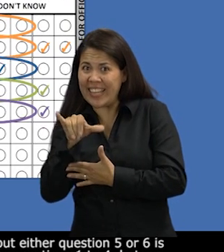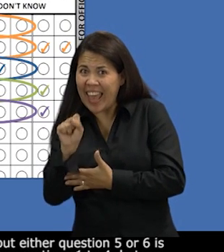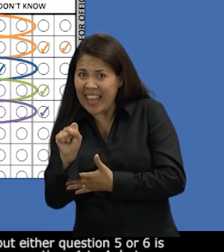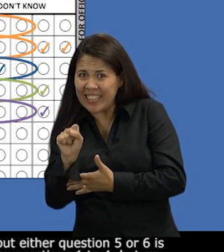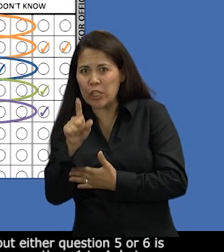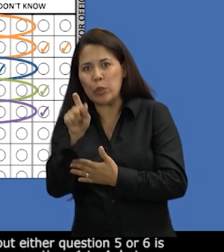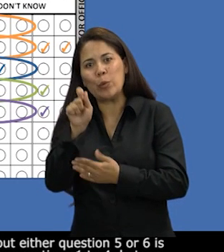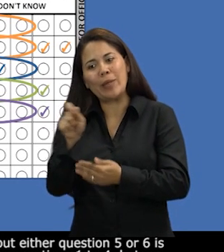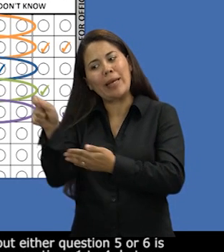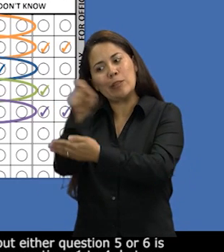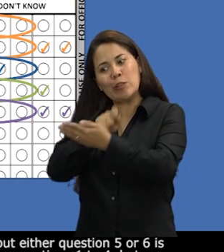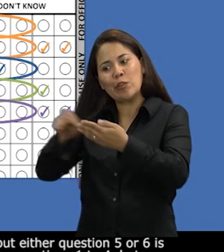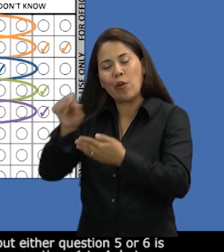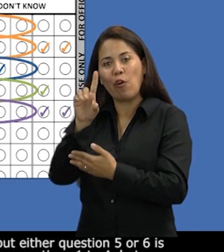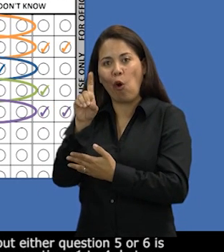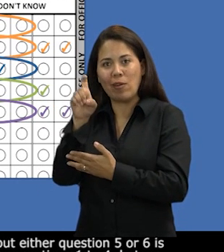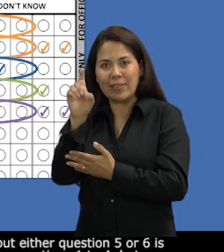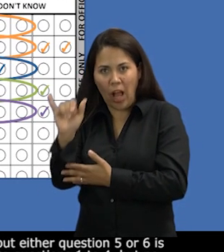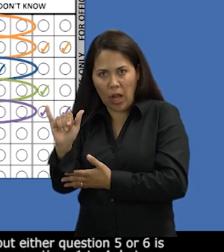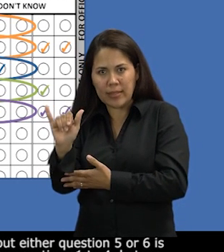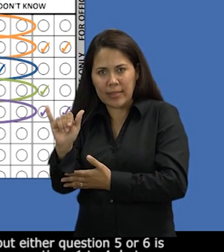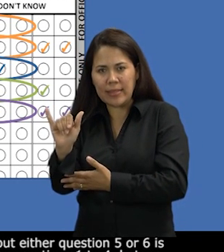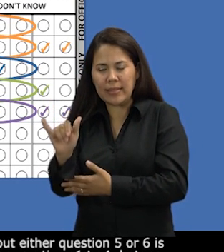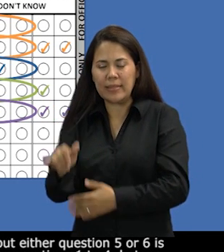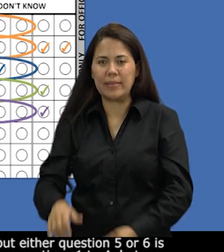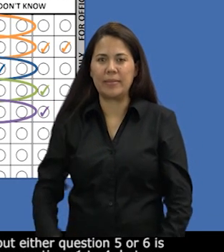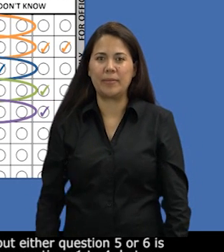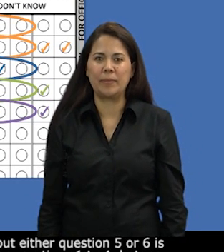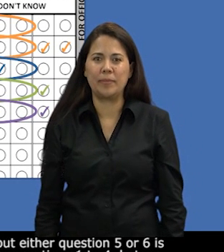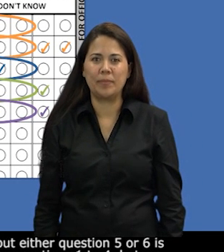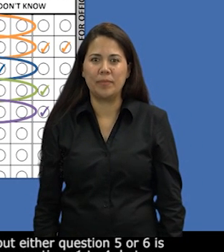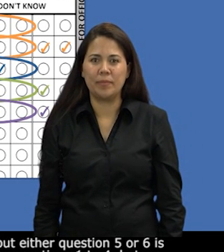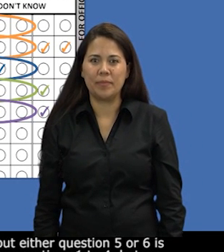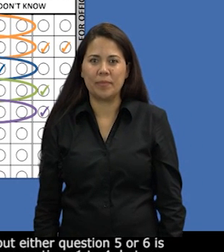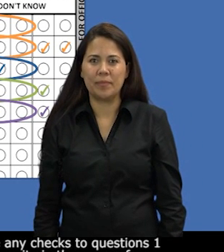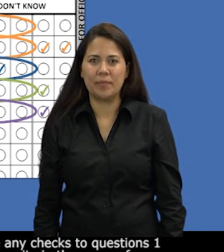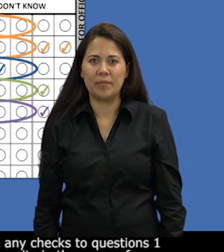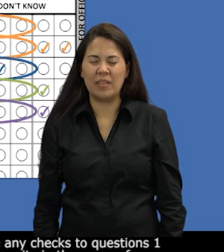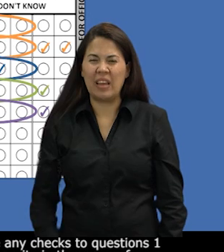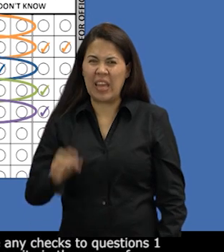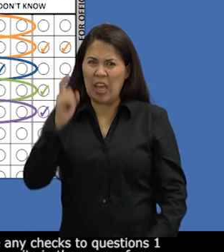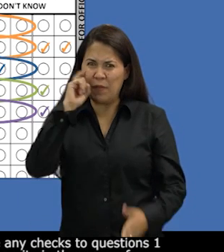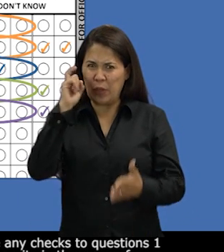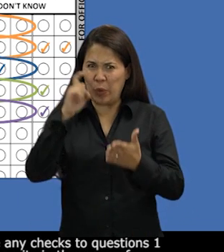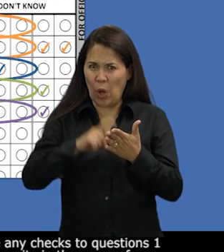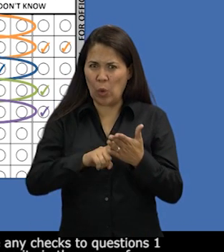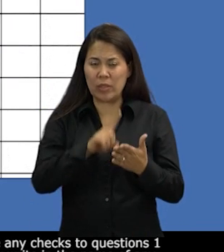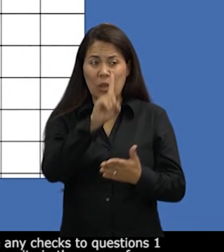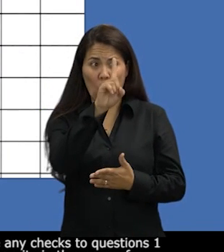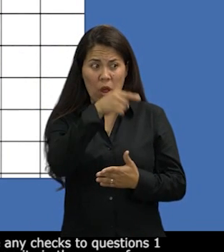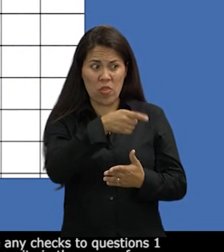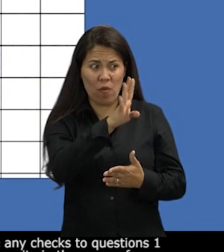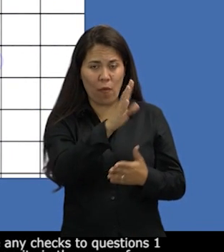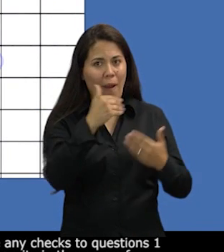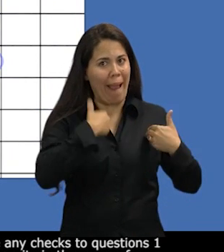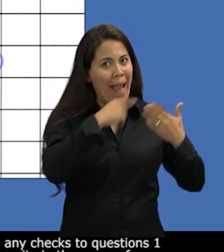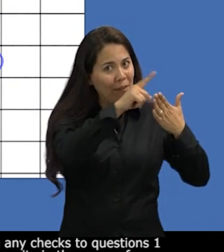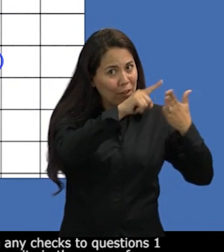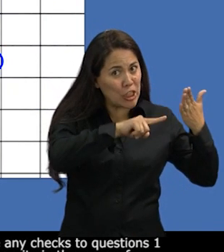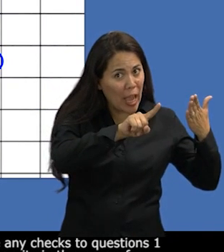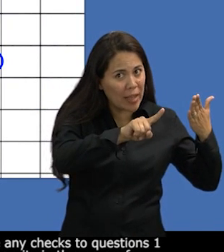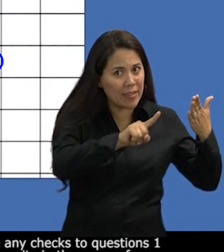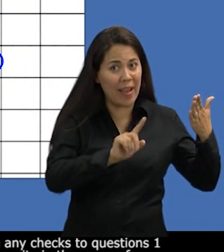If there are any checks to questions one to four, but no check to question five, then circle